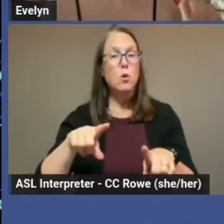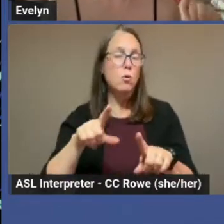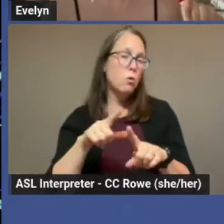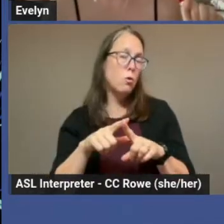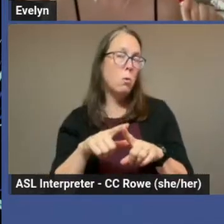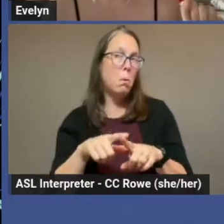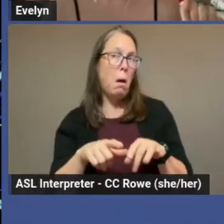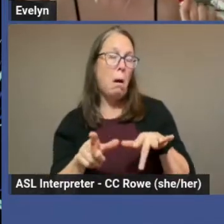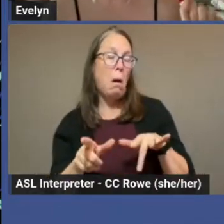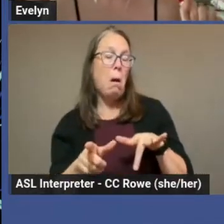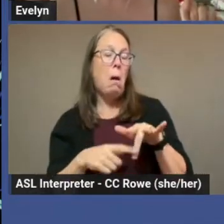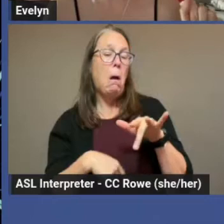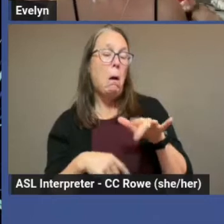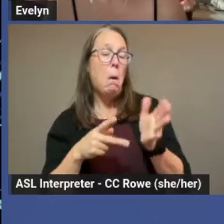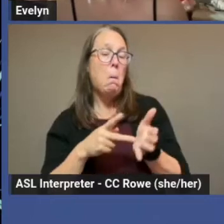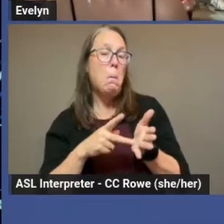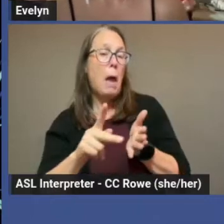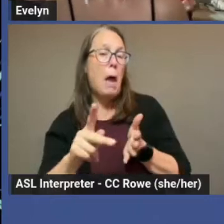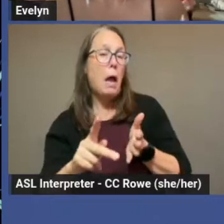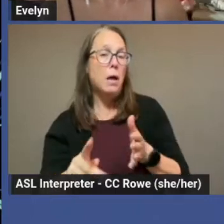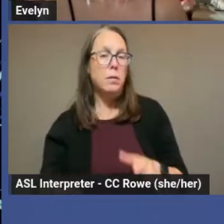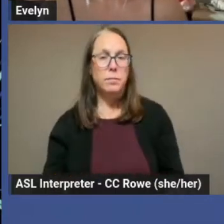that's an option.